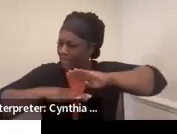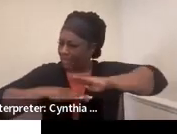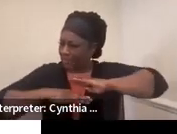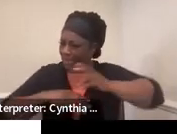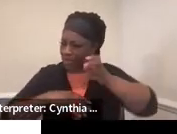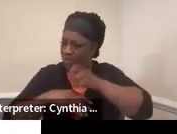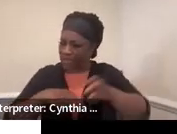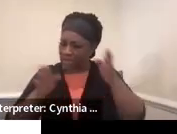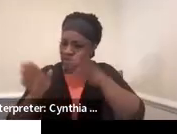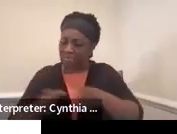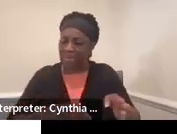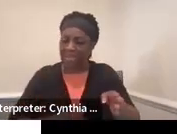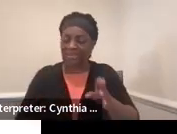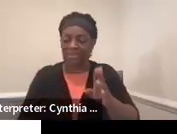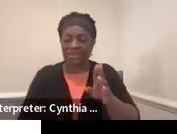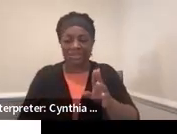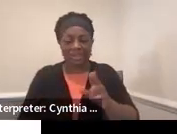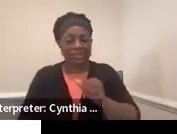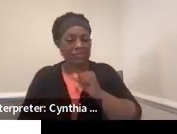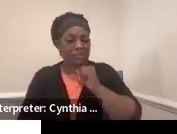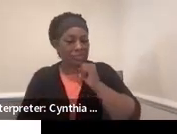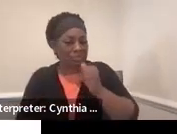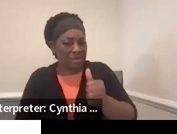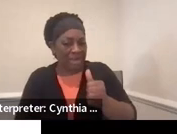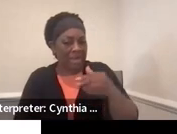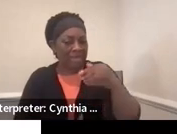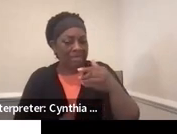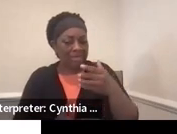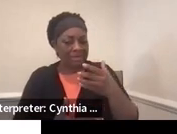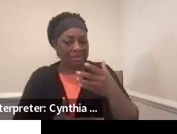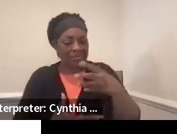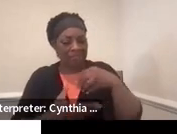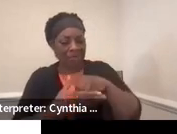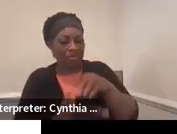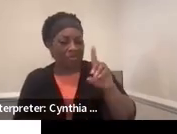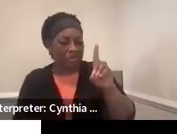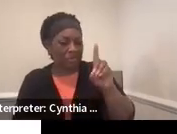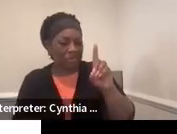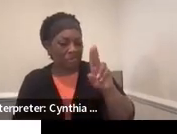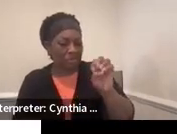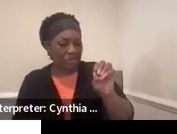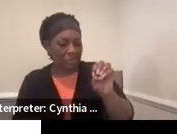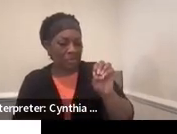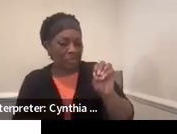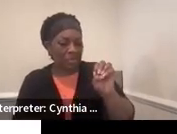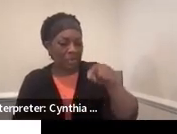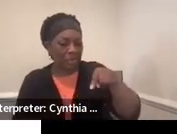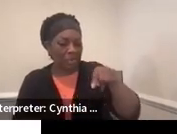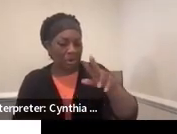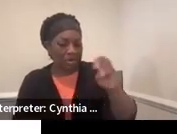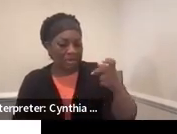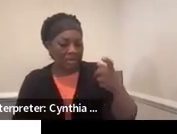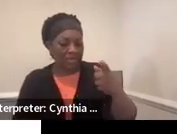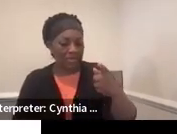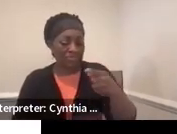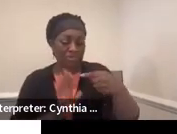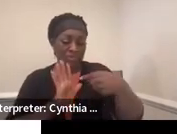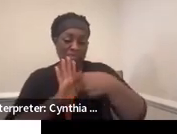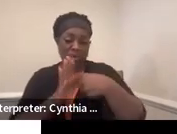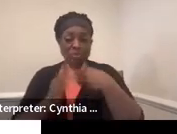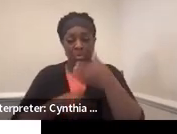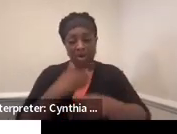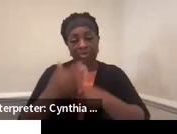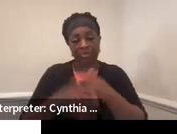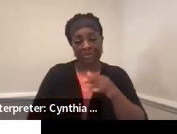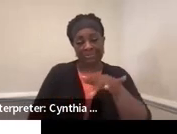that don't end up in due process are the ones that show progress. So they